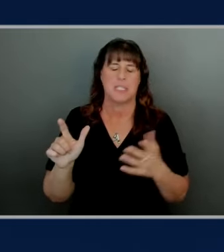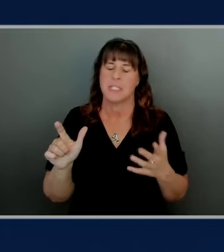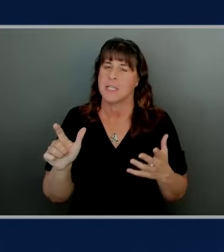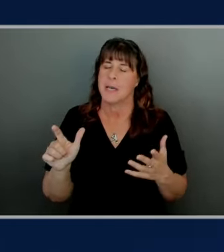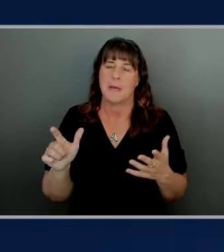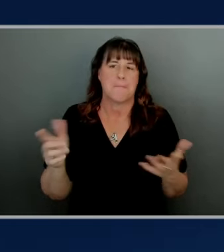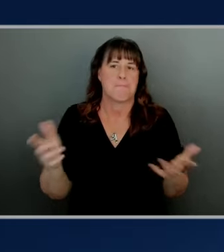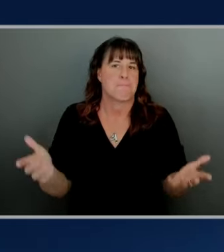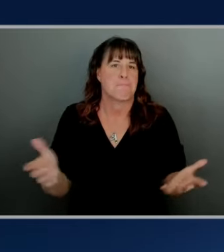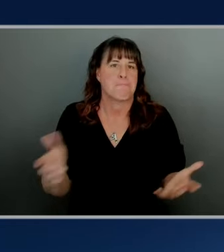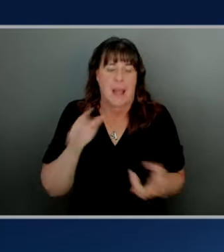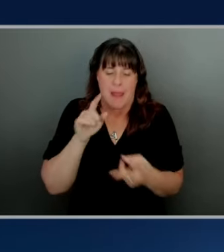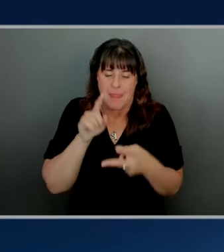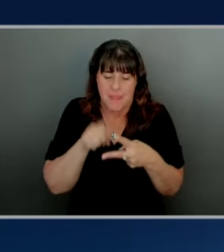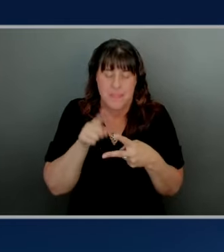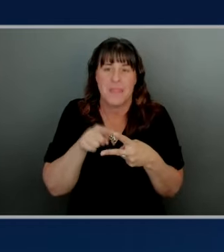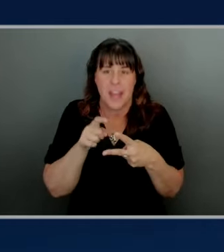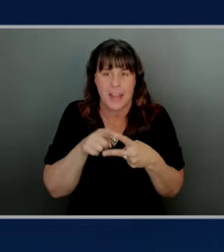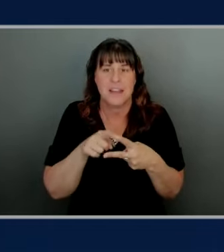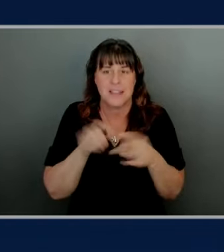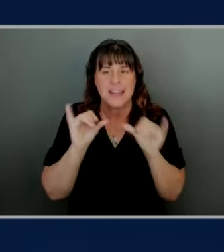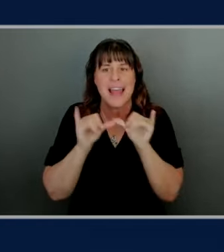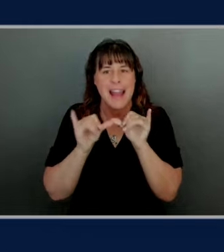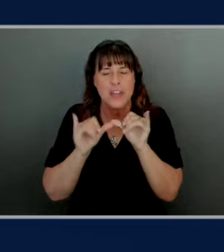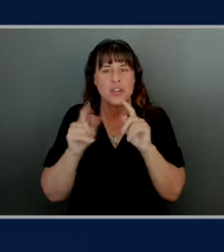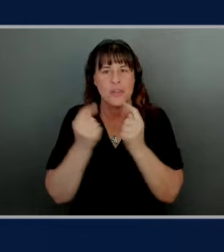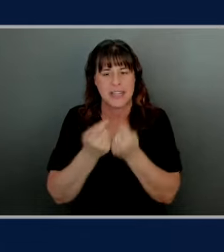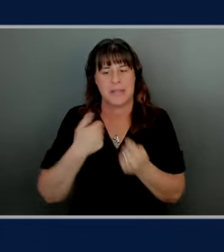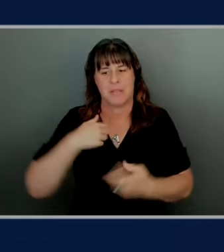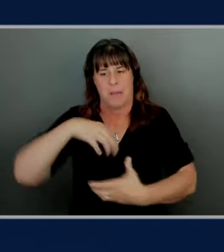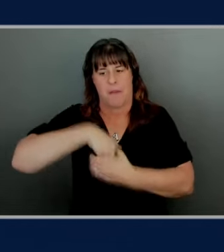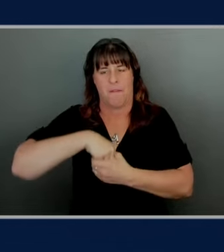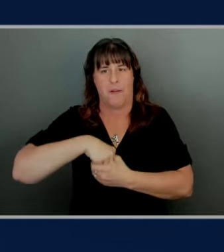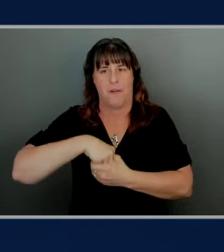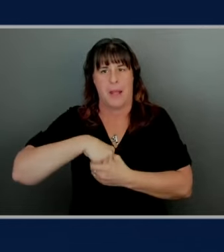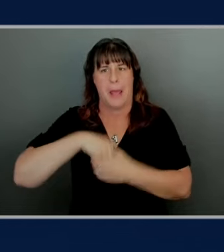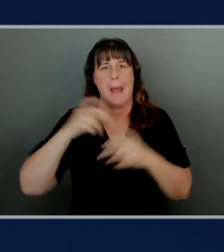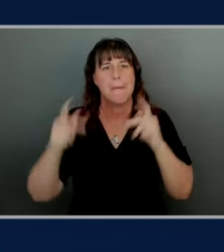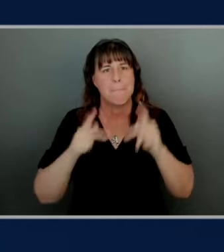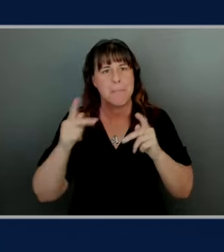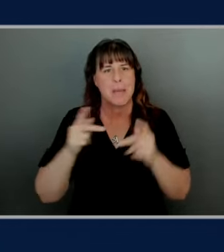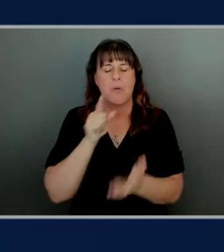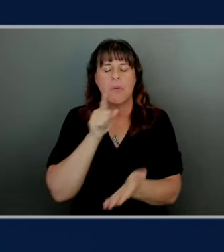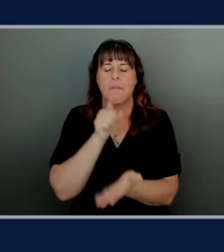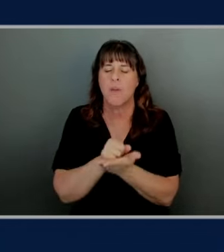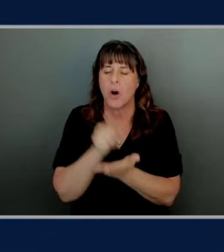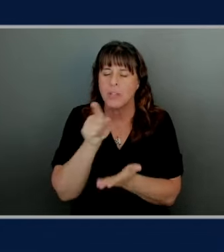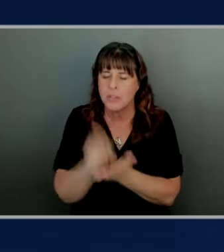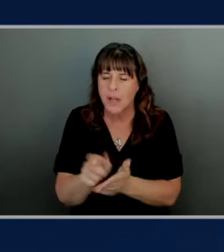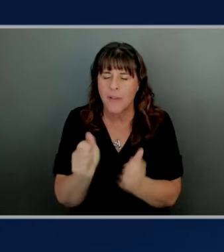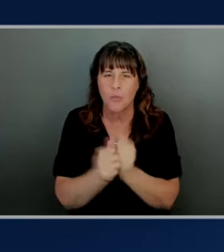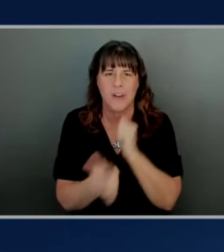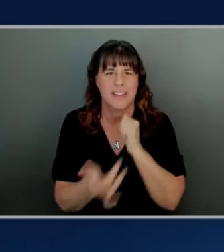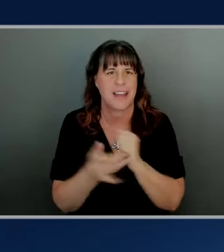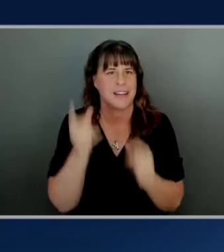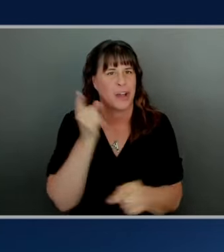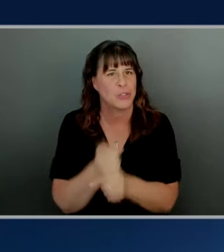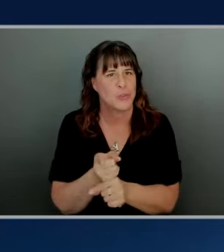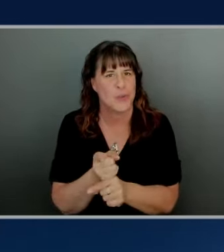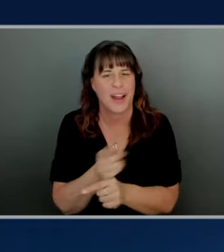that is like in engineering teams that I've been in people fall in love their technologies right and